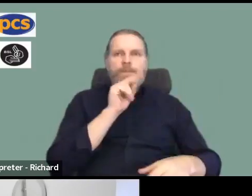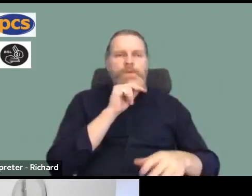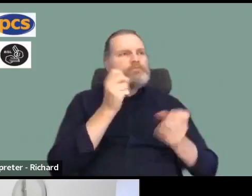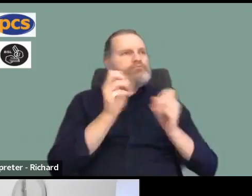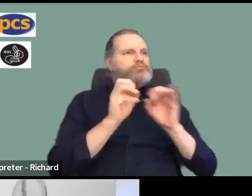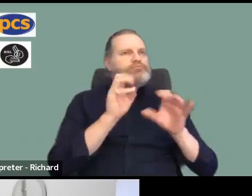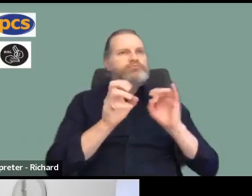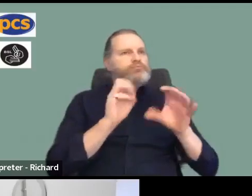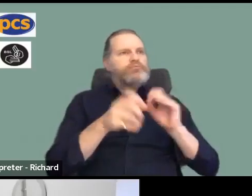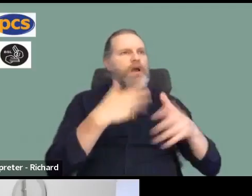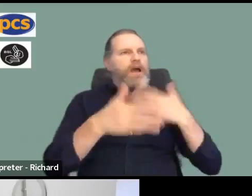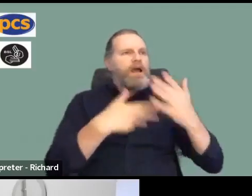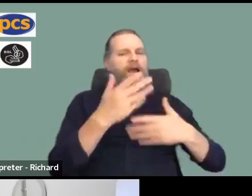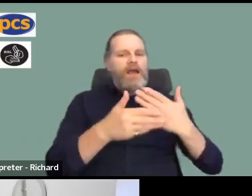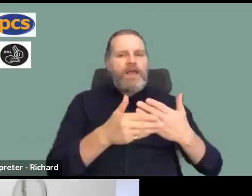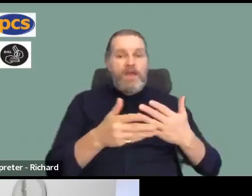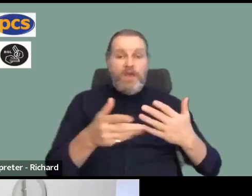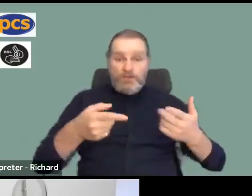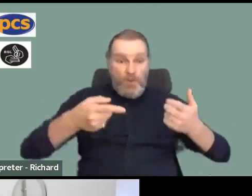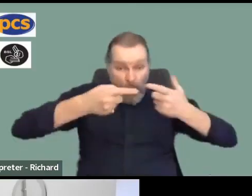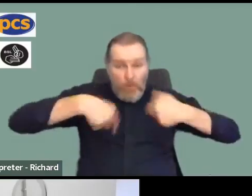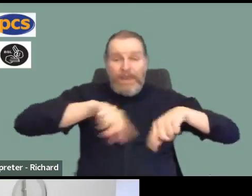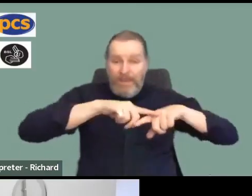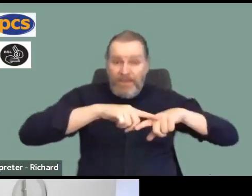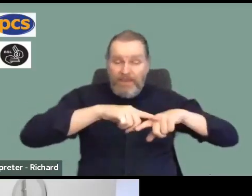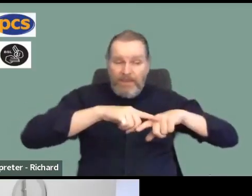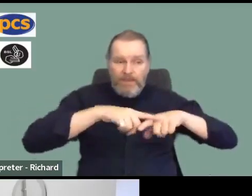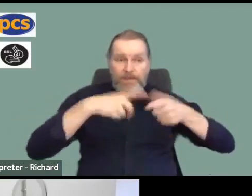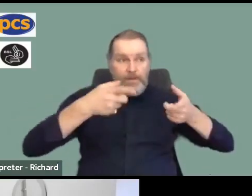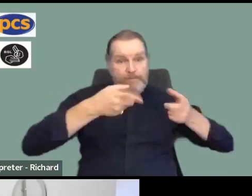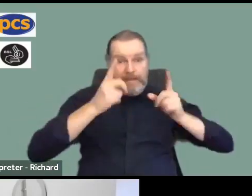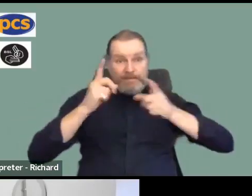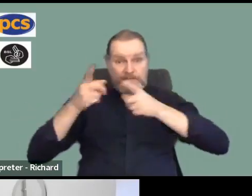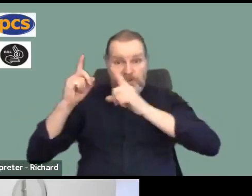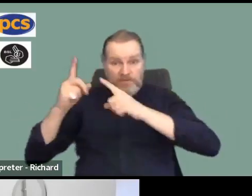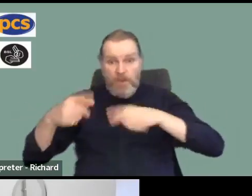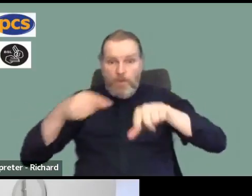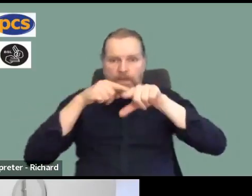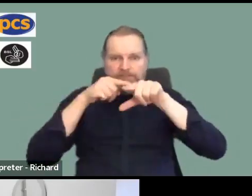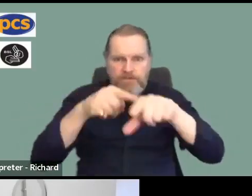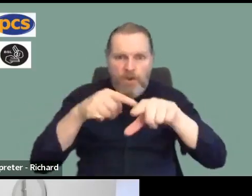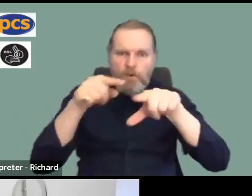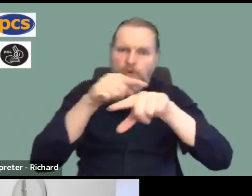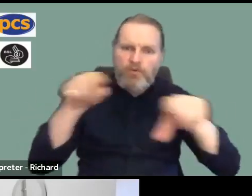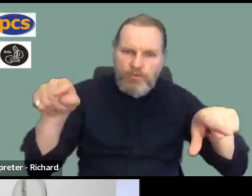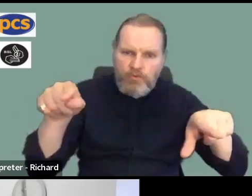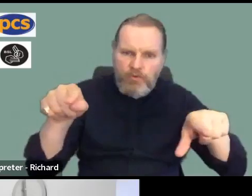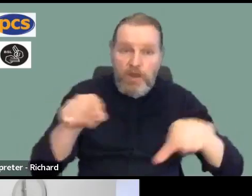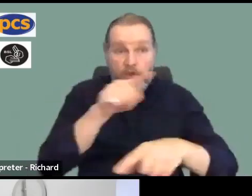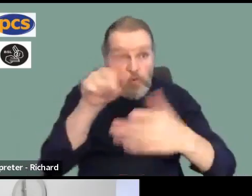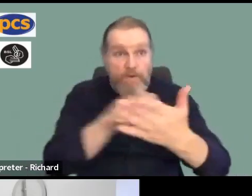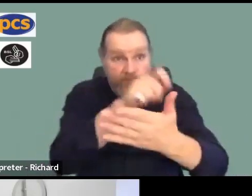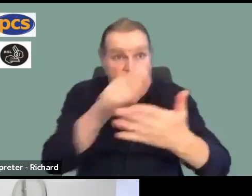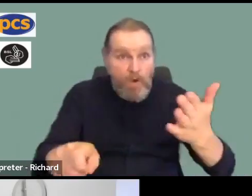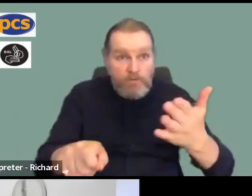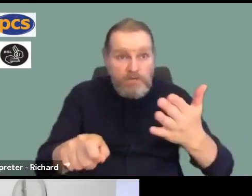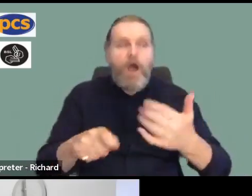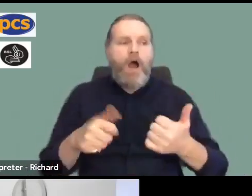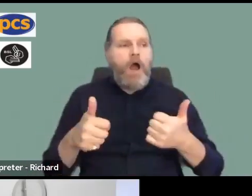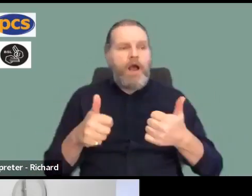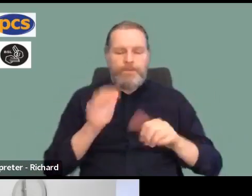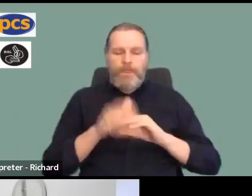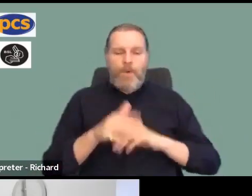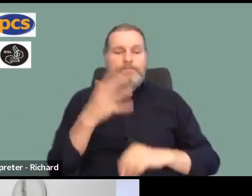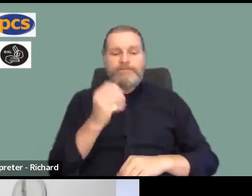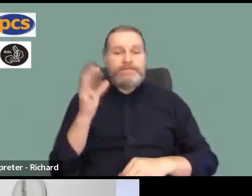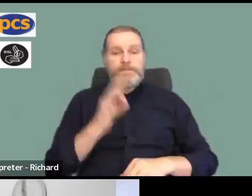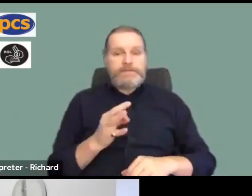that members are able to take action. So the single best thing we can do to be able to put our case across is to make sure that